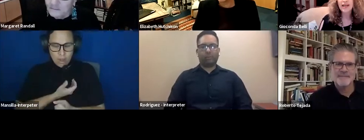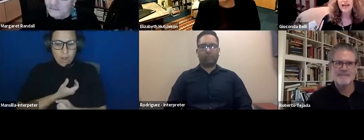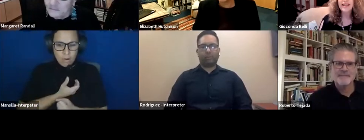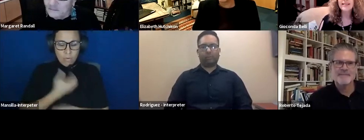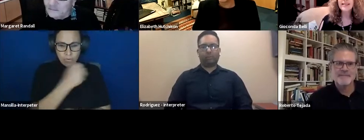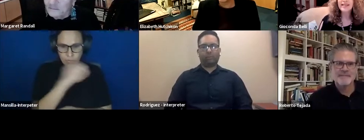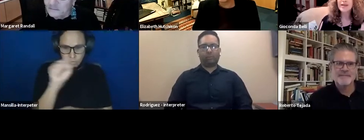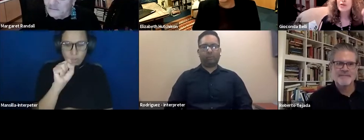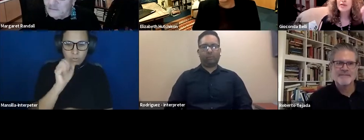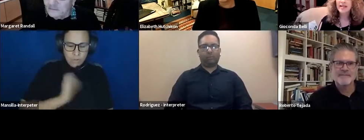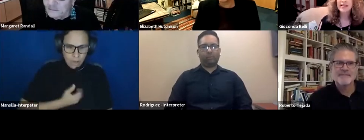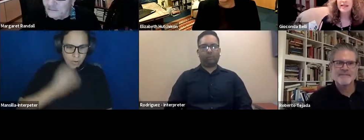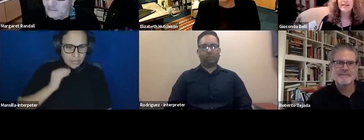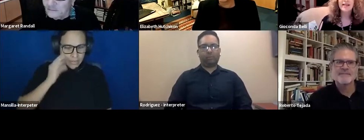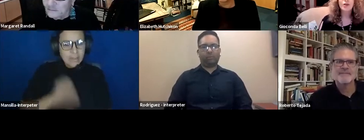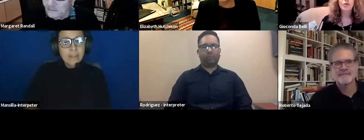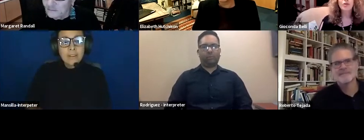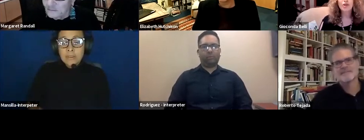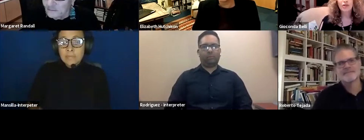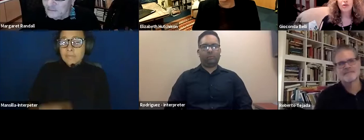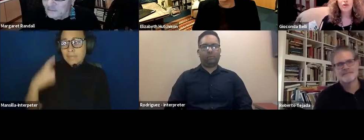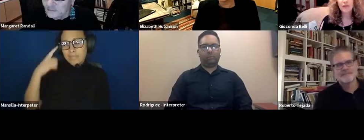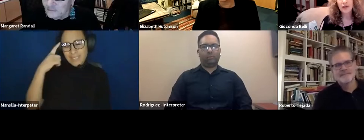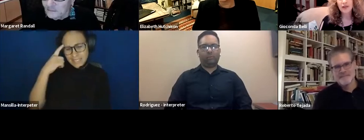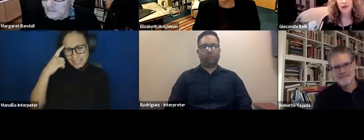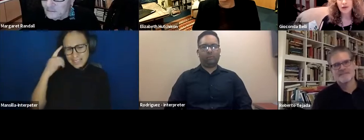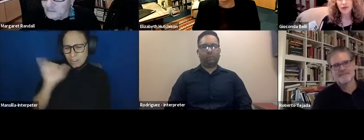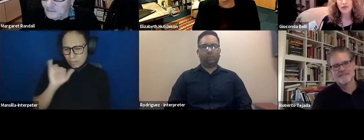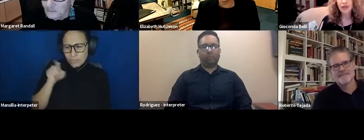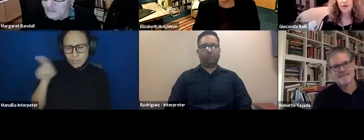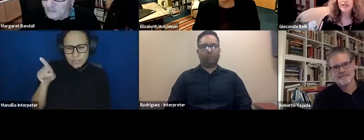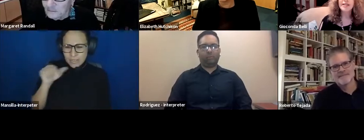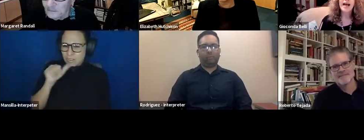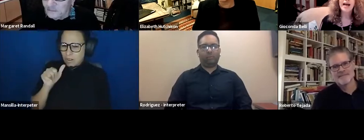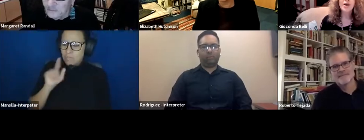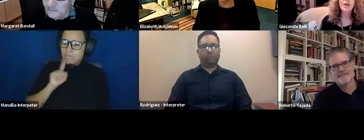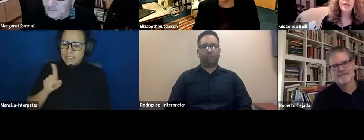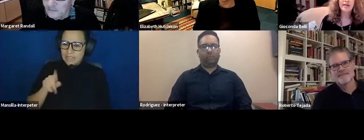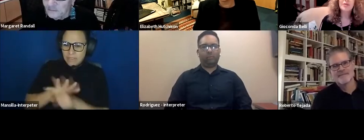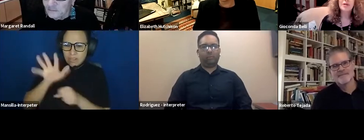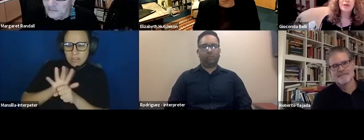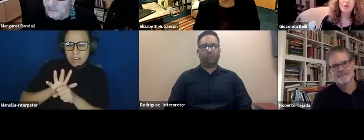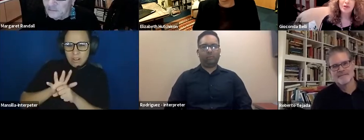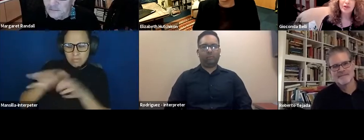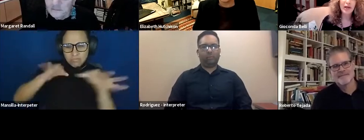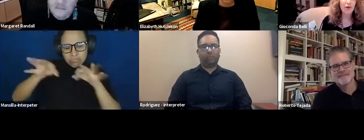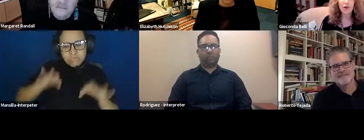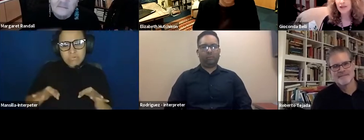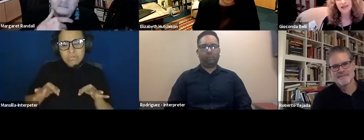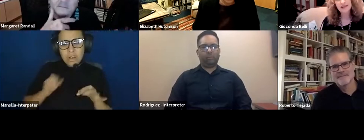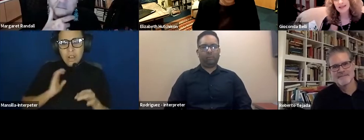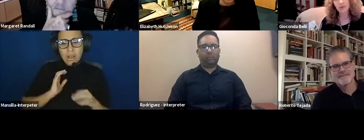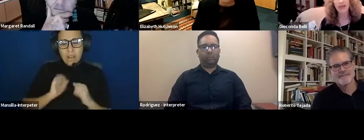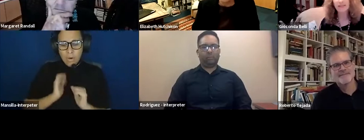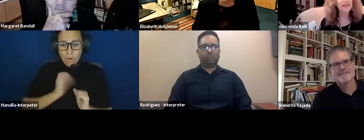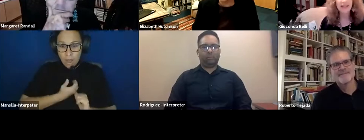going through. And I think that's another thing that is not talked about enough, which is how the Nicaraguan revolution, however,